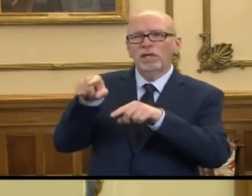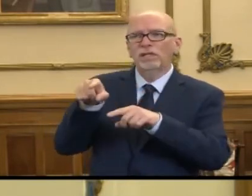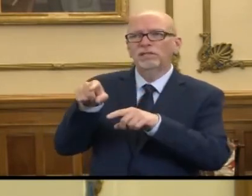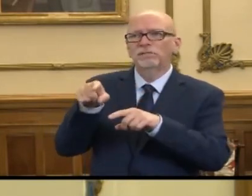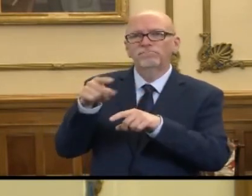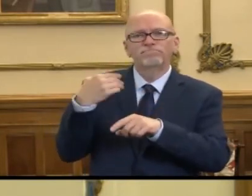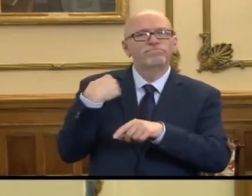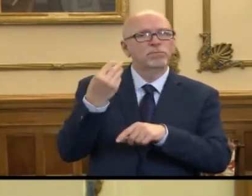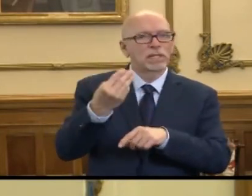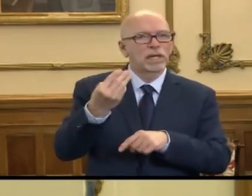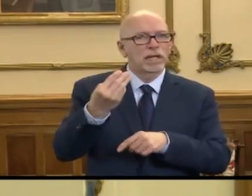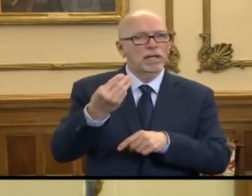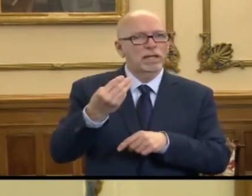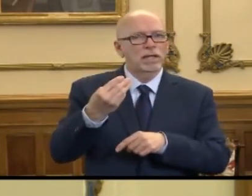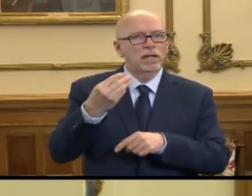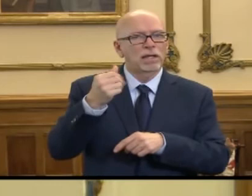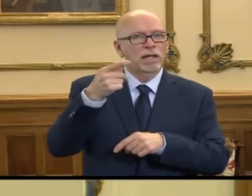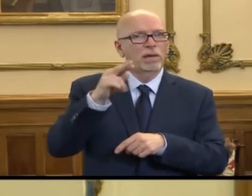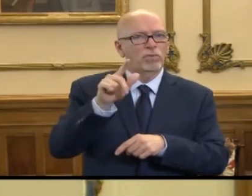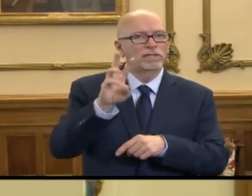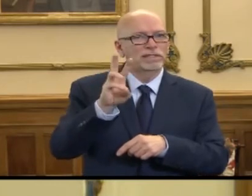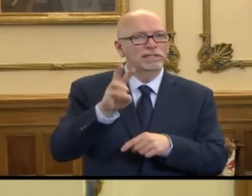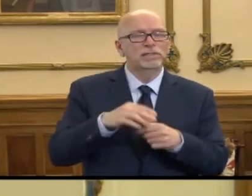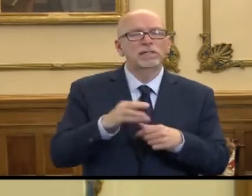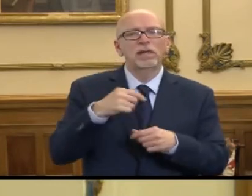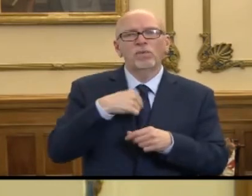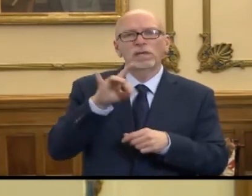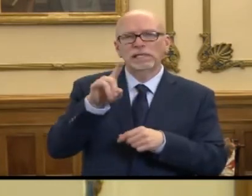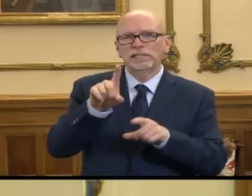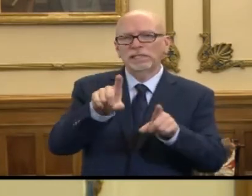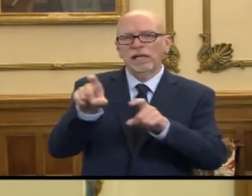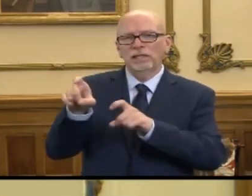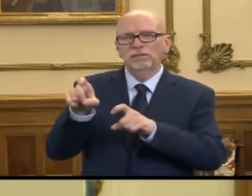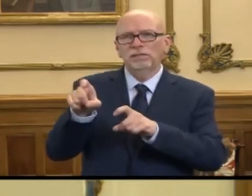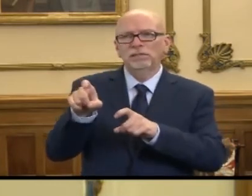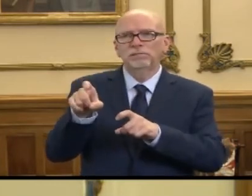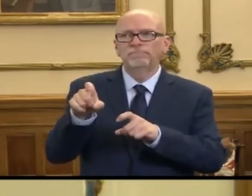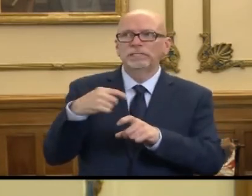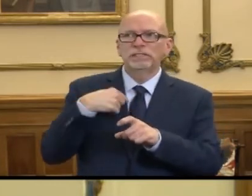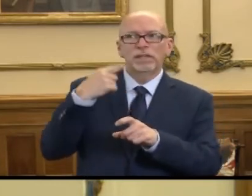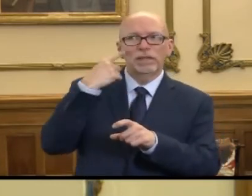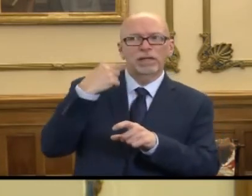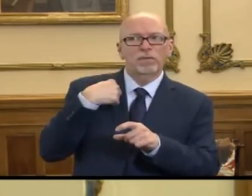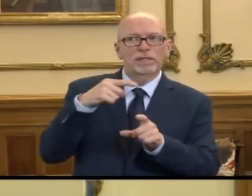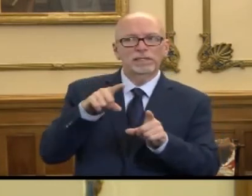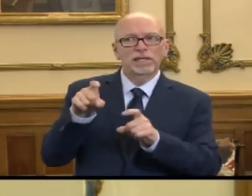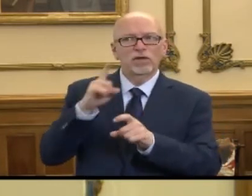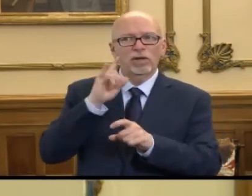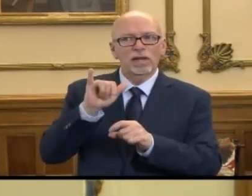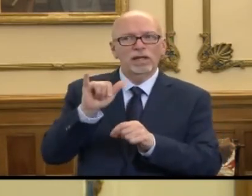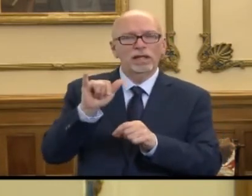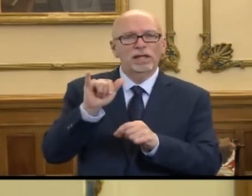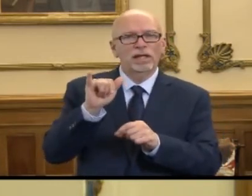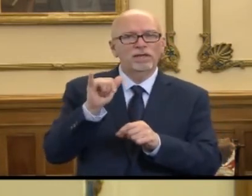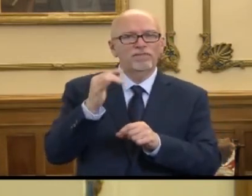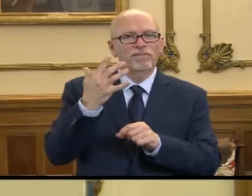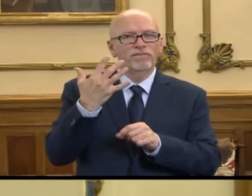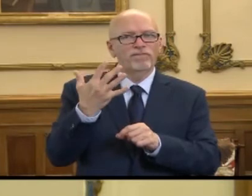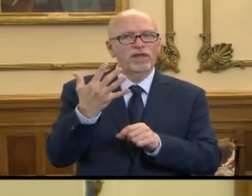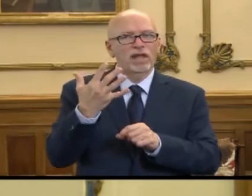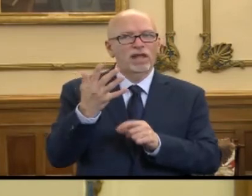Monday, April 6th, and we tested, I think we tested, it looks like, five